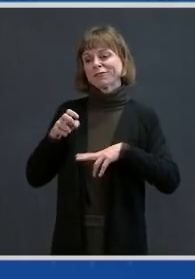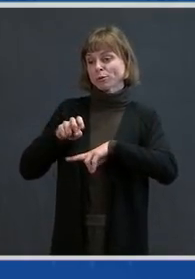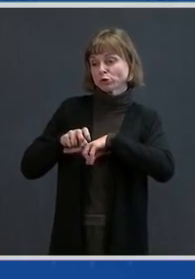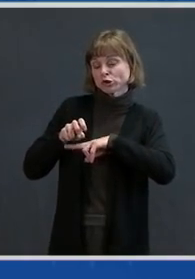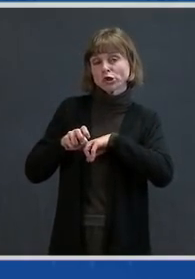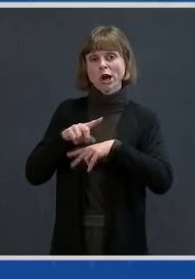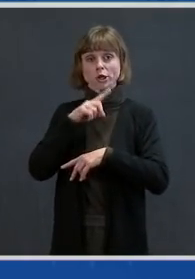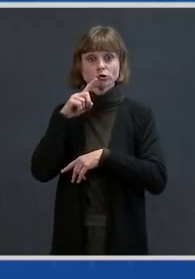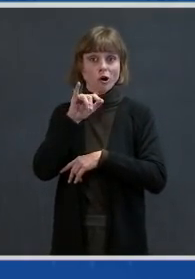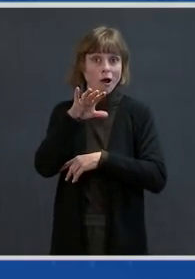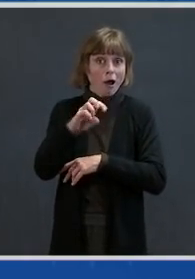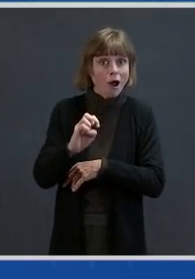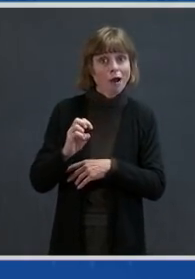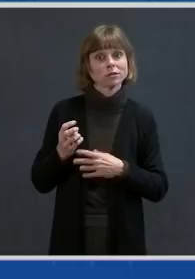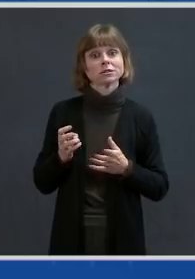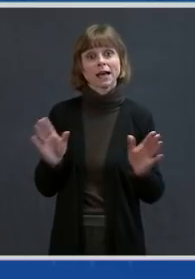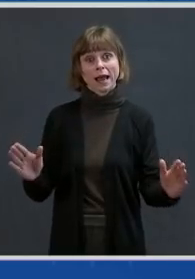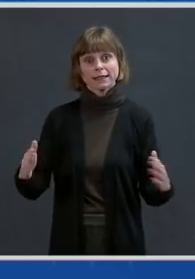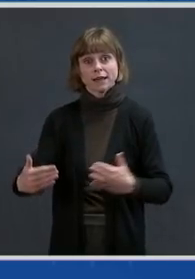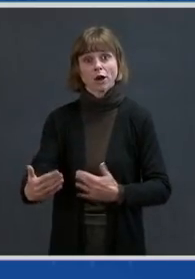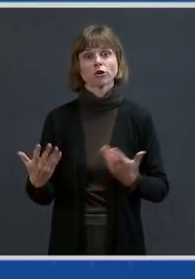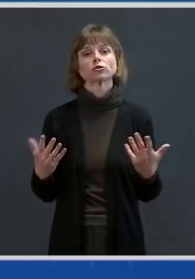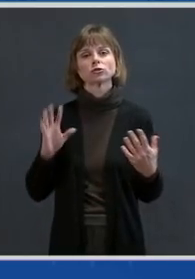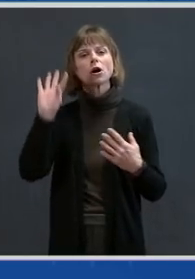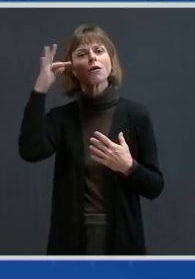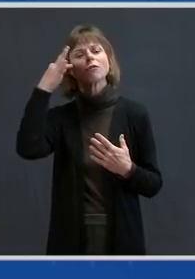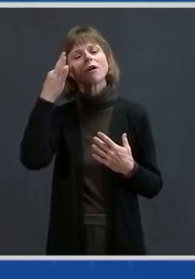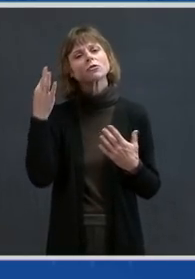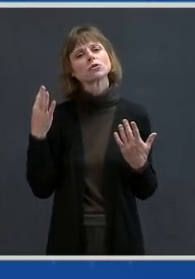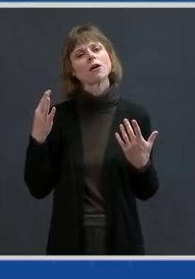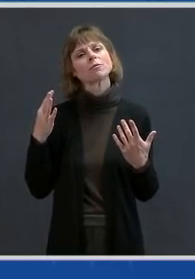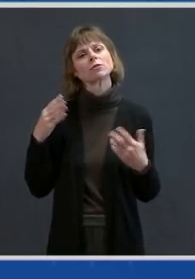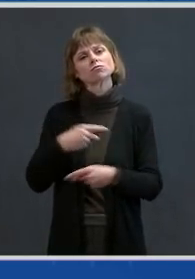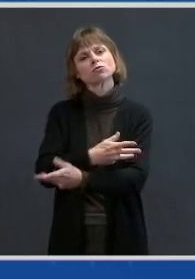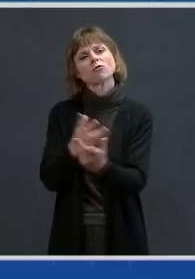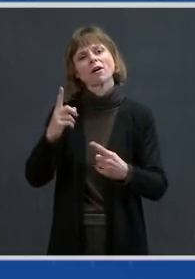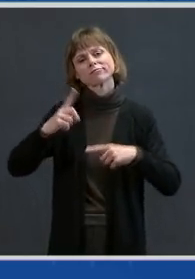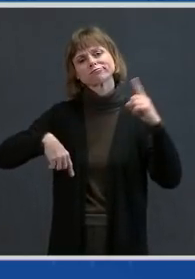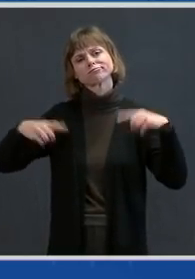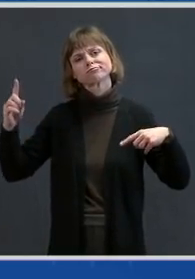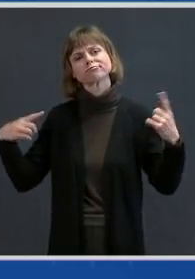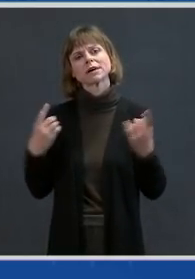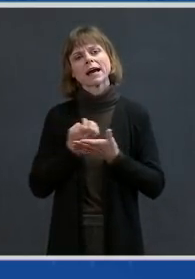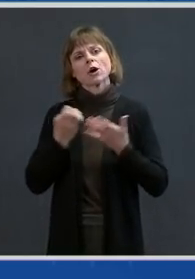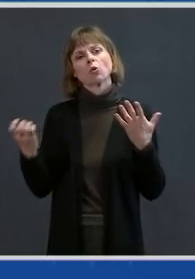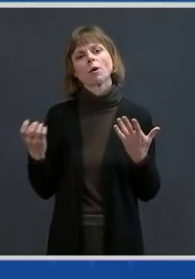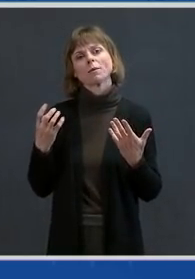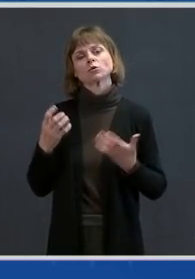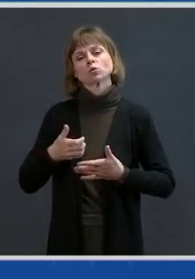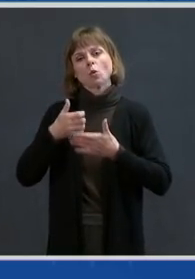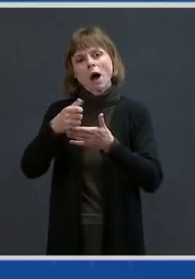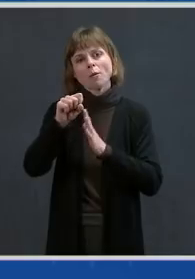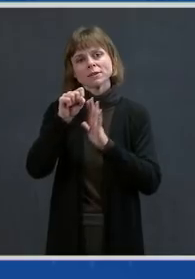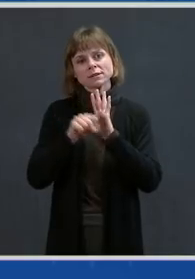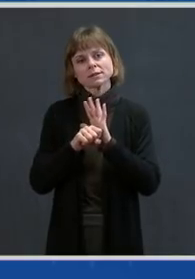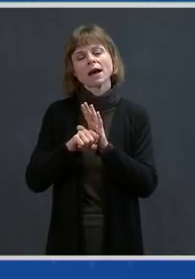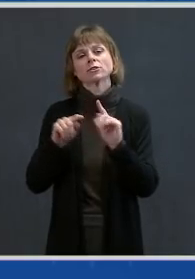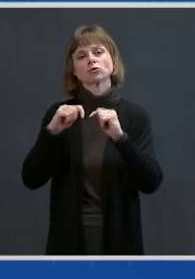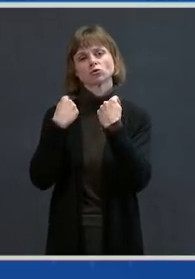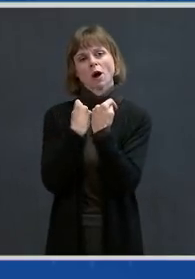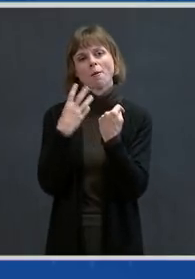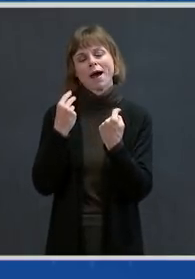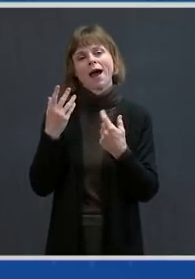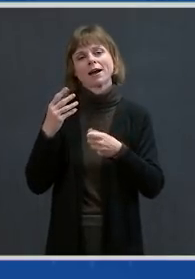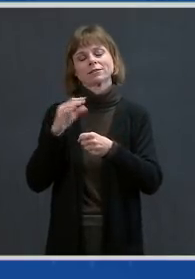The federal government has provided a range of equipment to meet state, tribal, territory, and local needs and help establish and